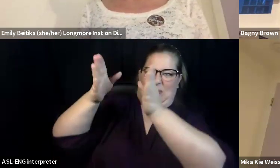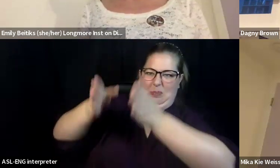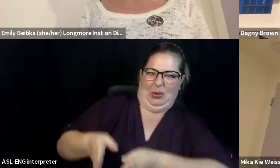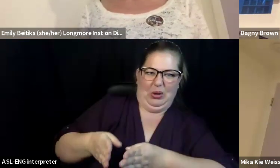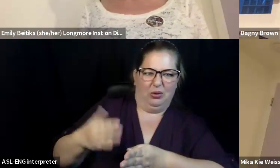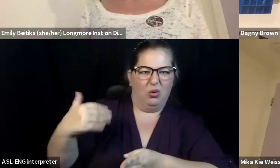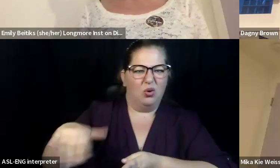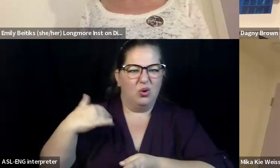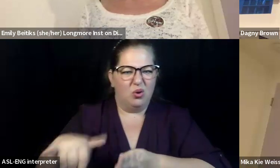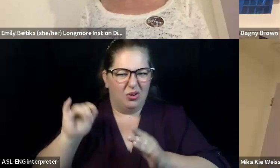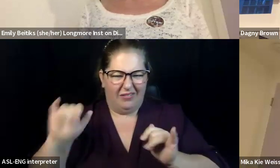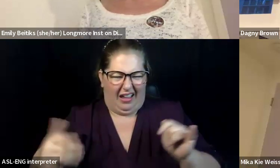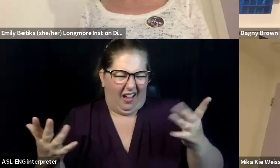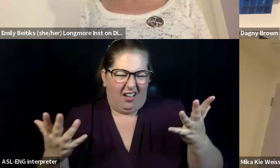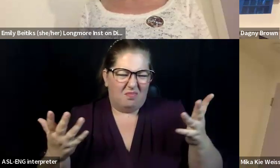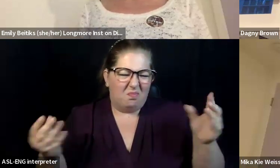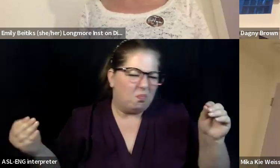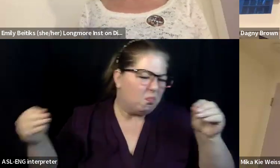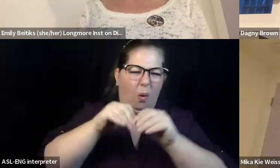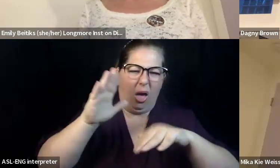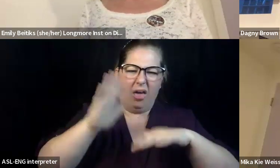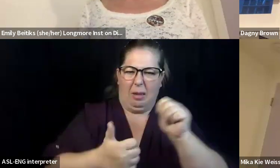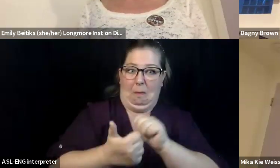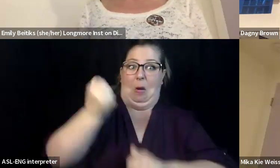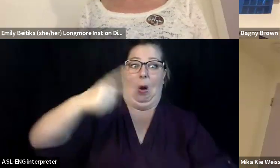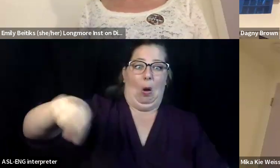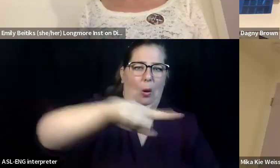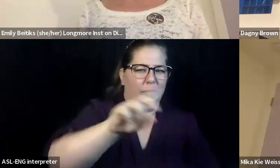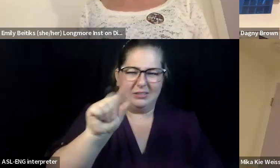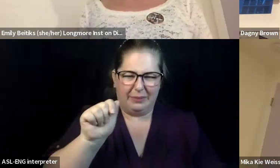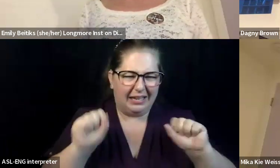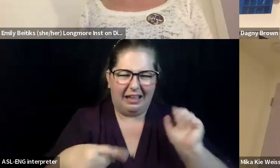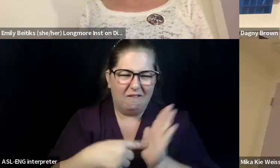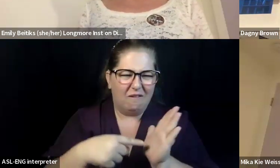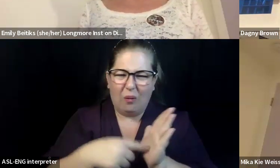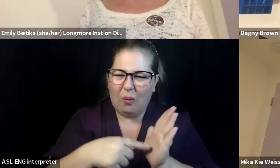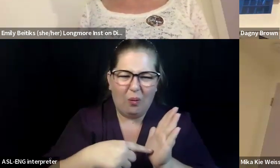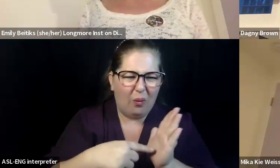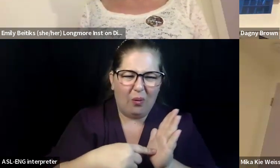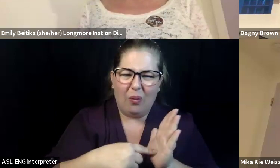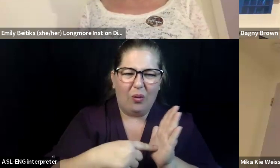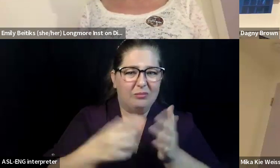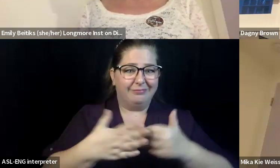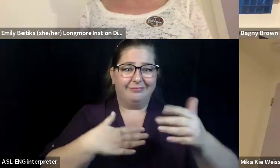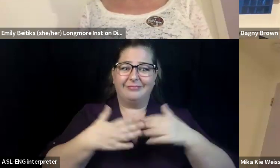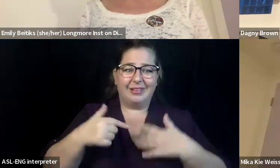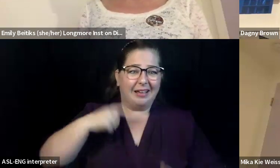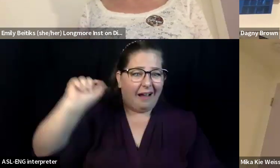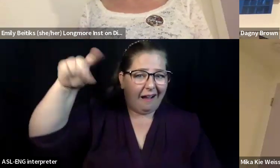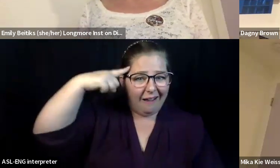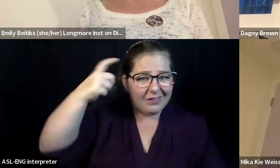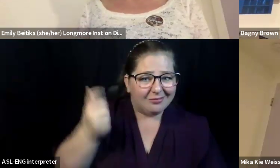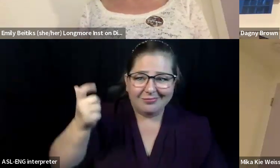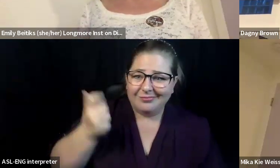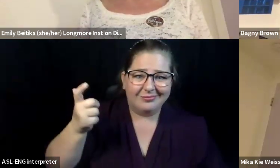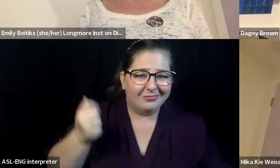curious to know if any housing will be available for the vast majority of the disabled who do not have employment because of the